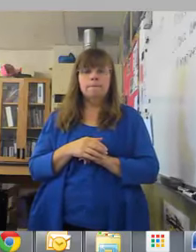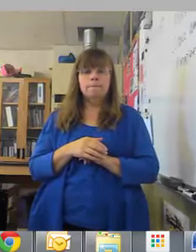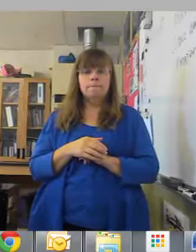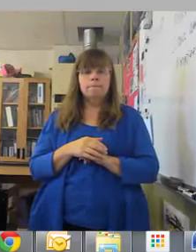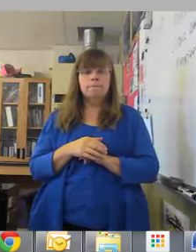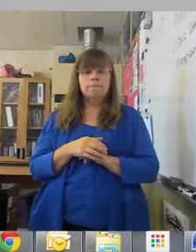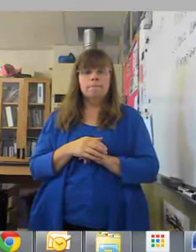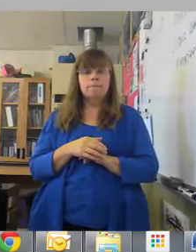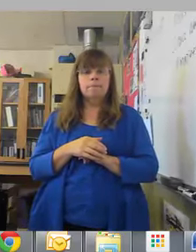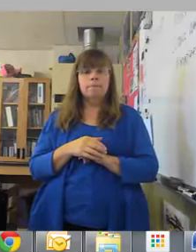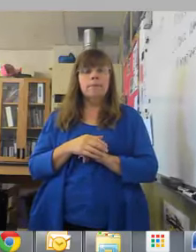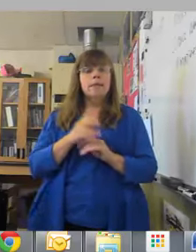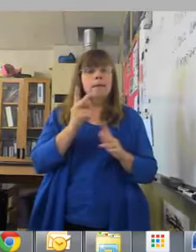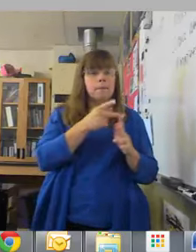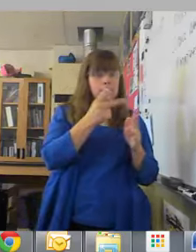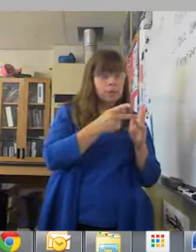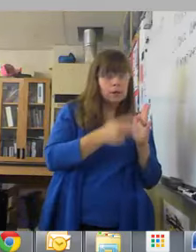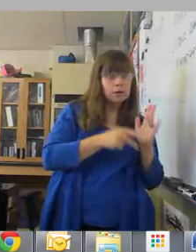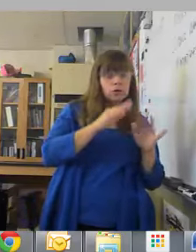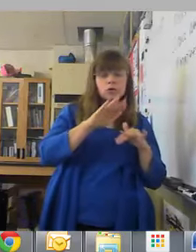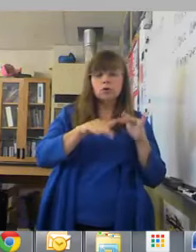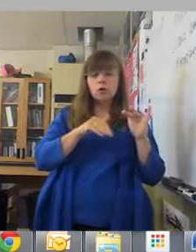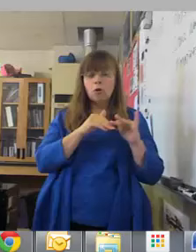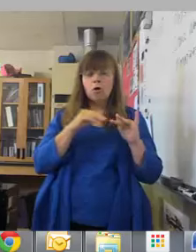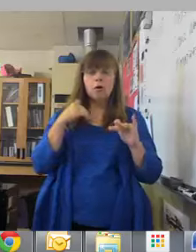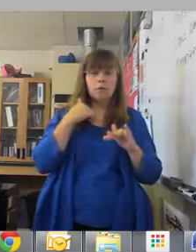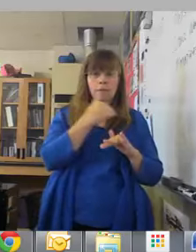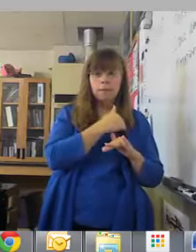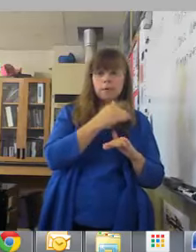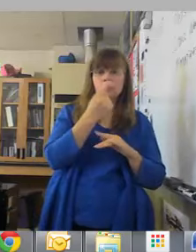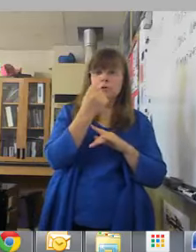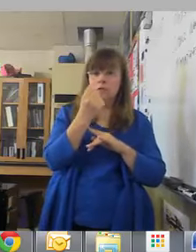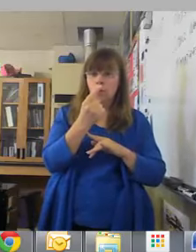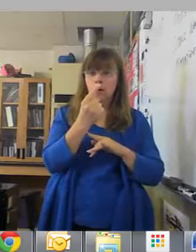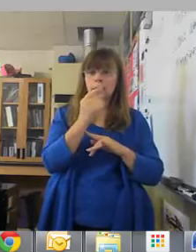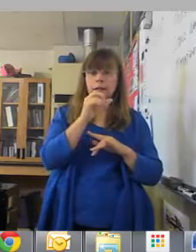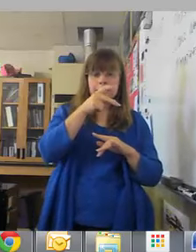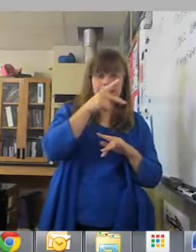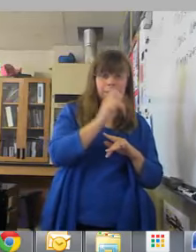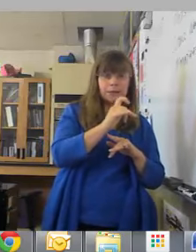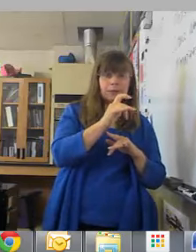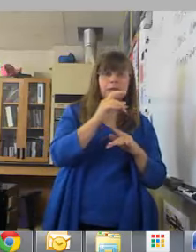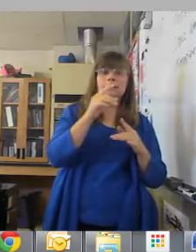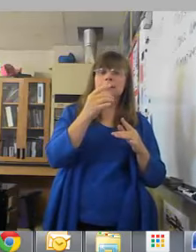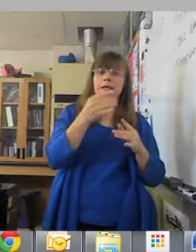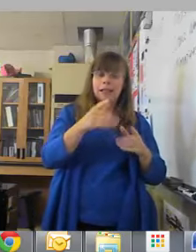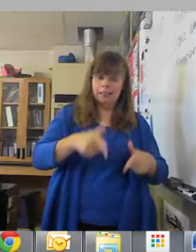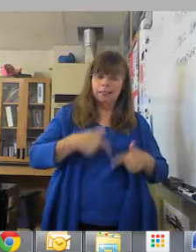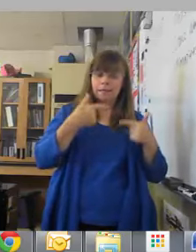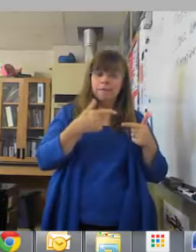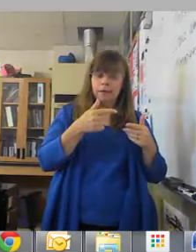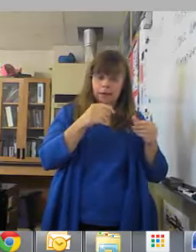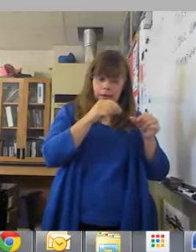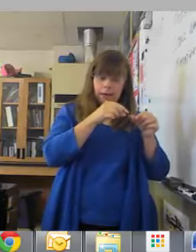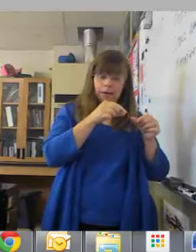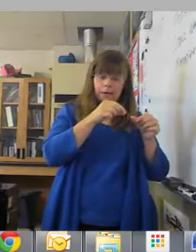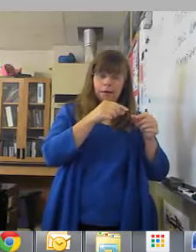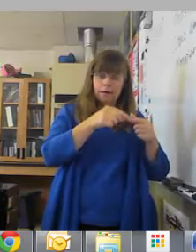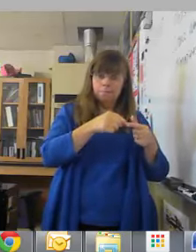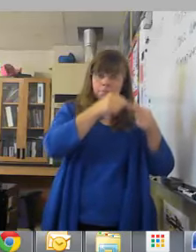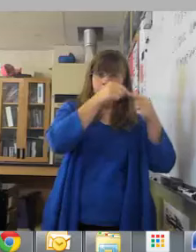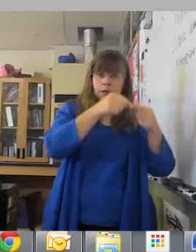A population is all the members of one species in a particular area. So in this picture, all of the orange fish,